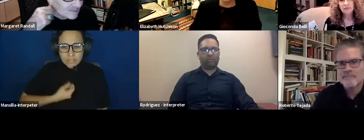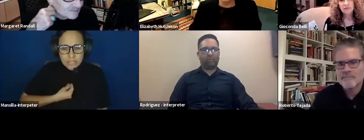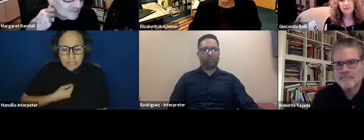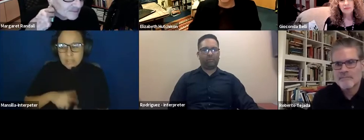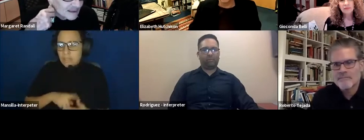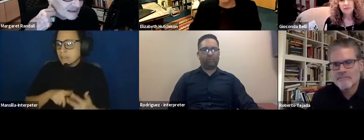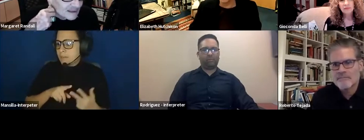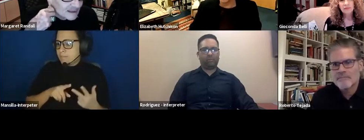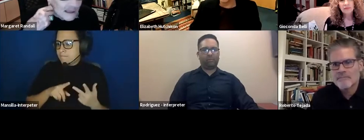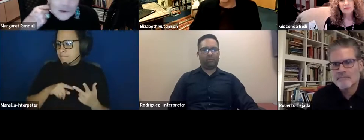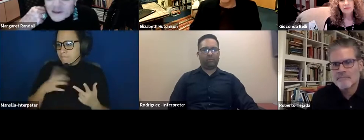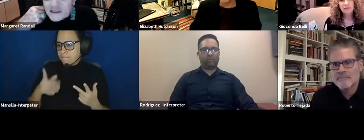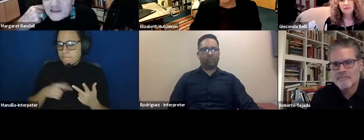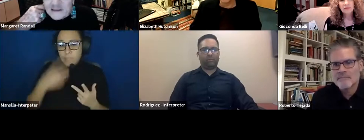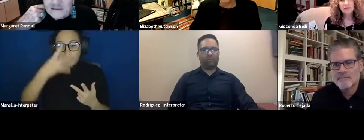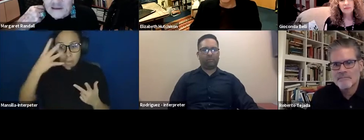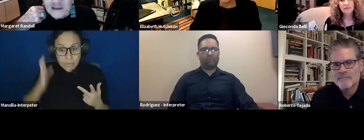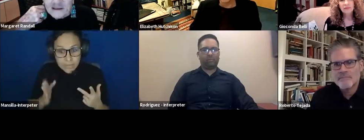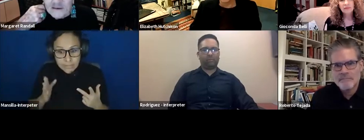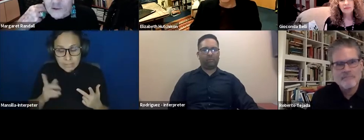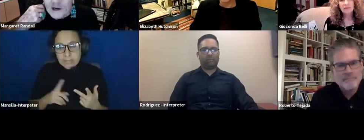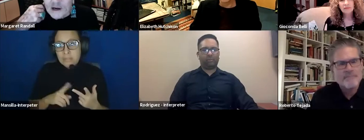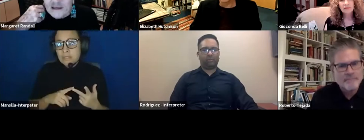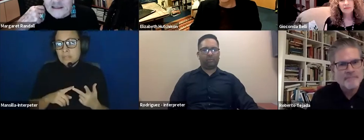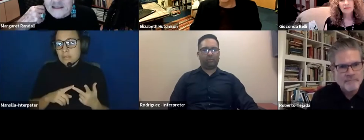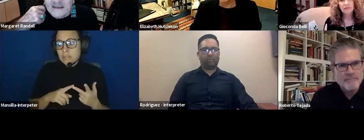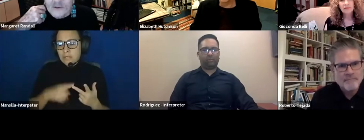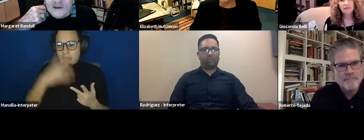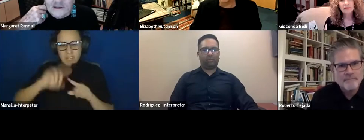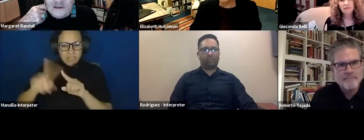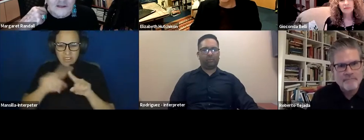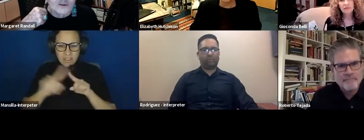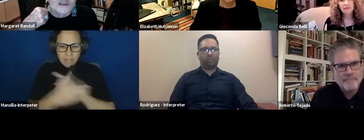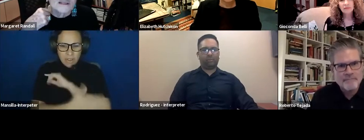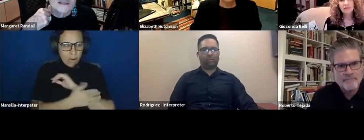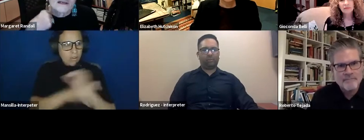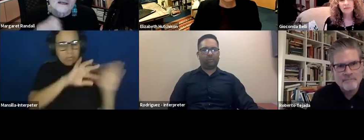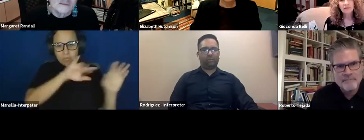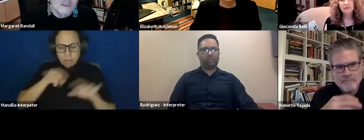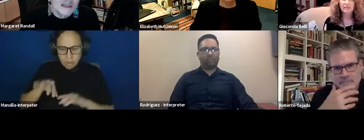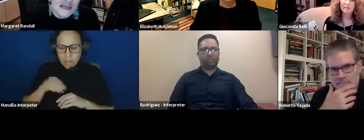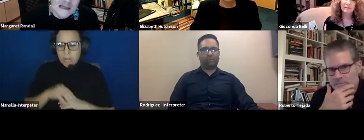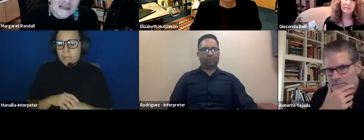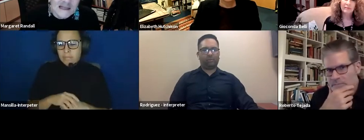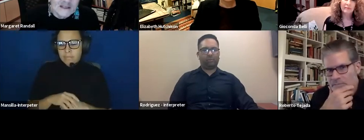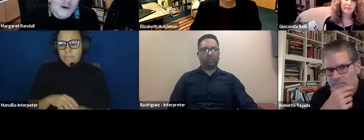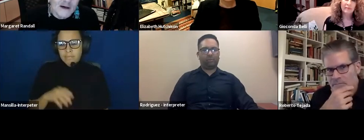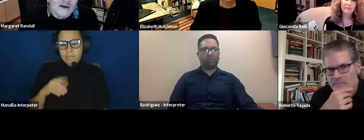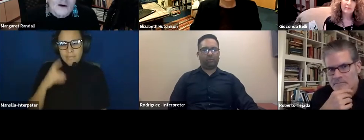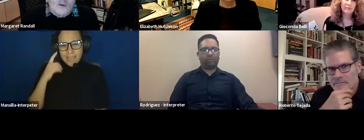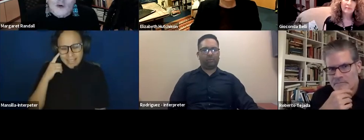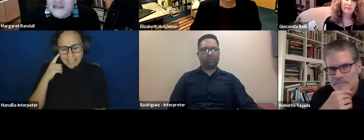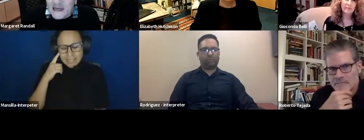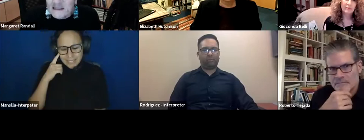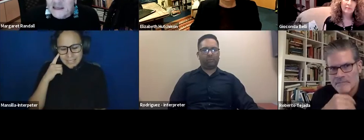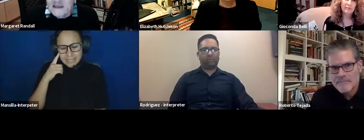immigrants, of all kinds, of all countries. Because I think that's where